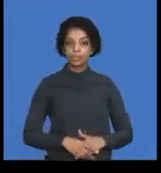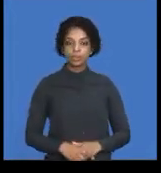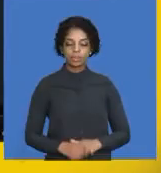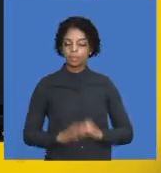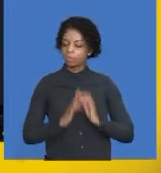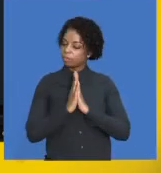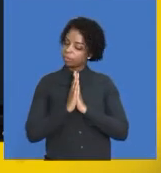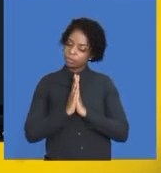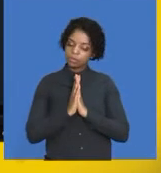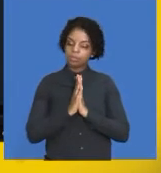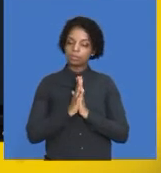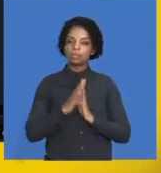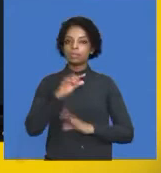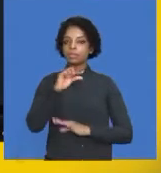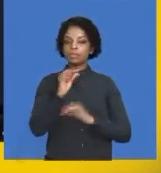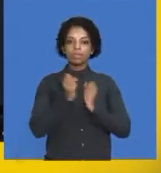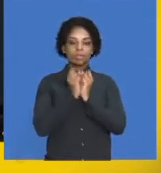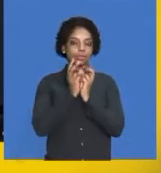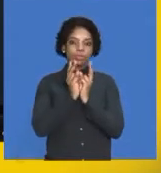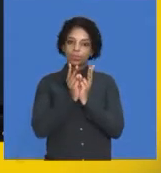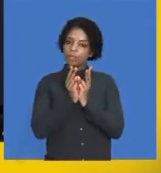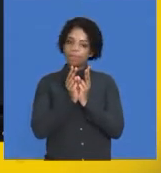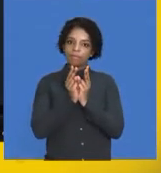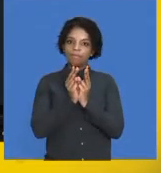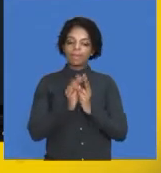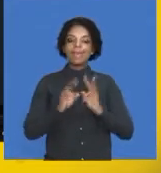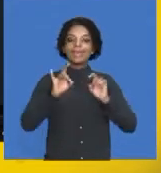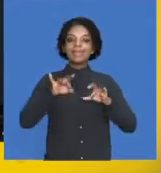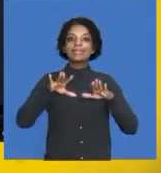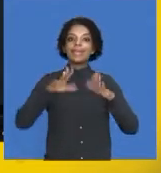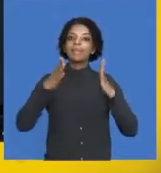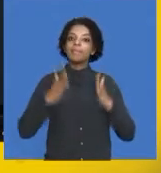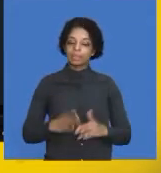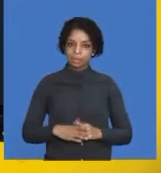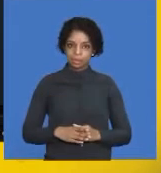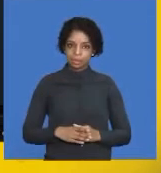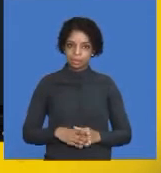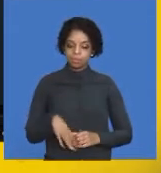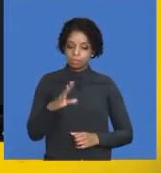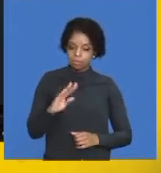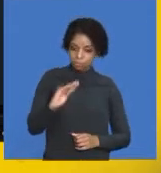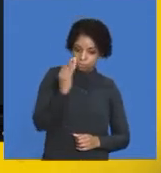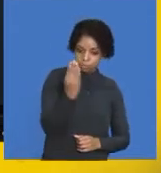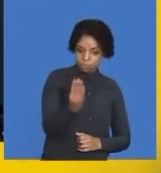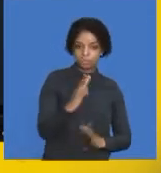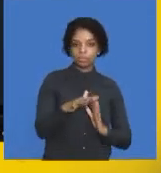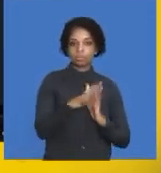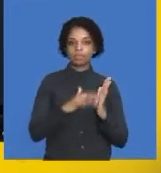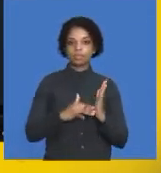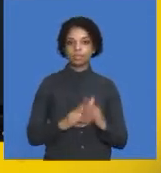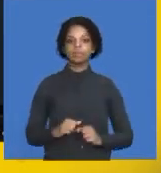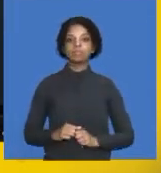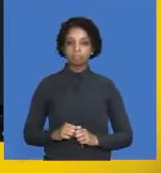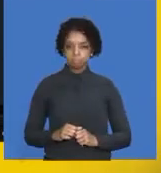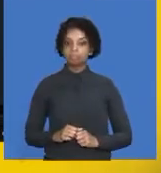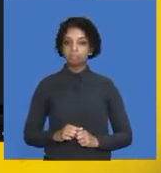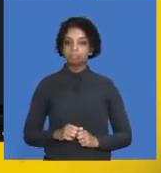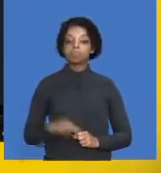12s, examiners, when they are busy with your scripts, and the question says,